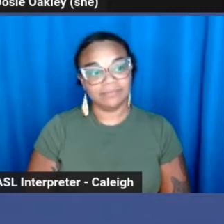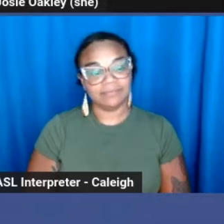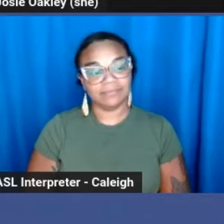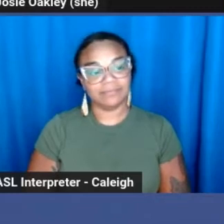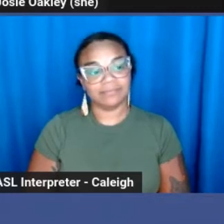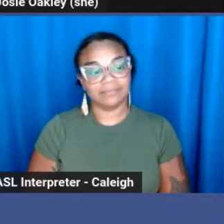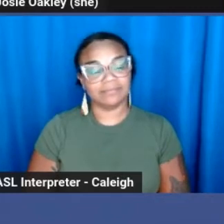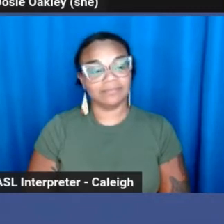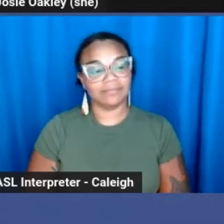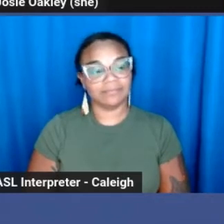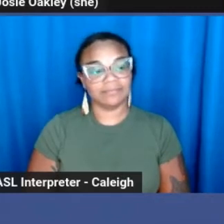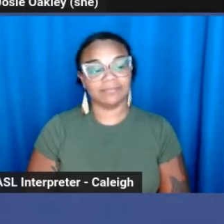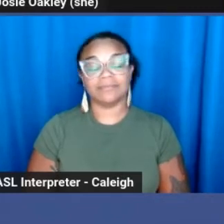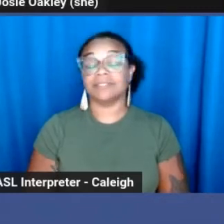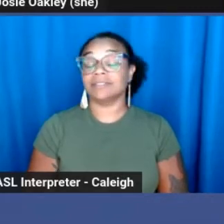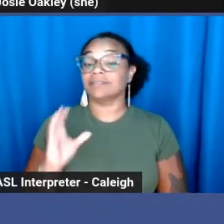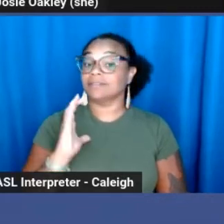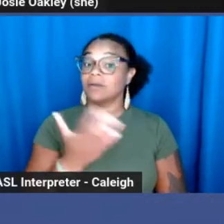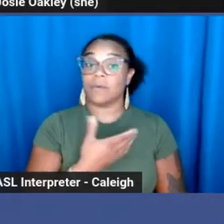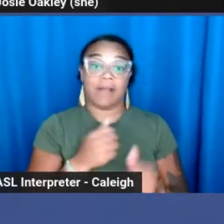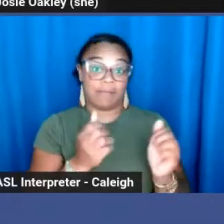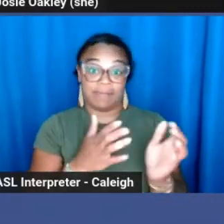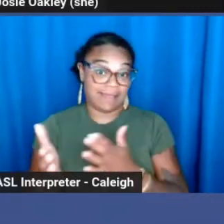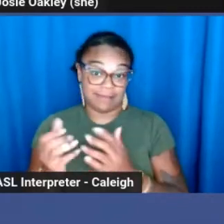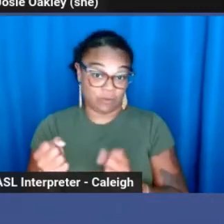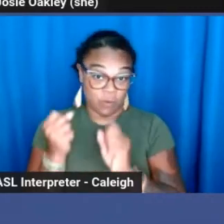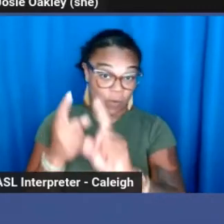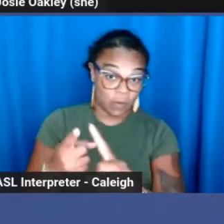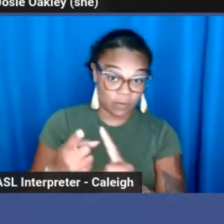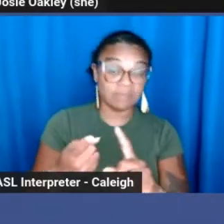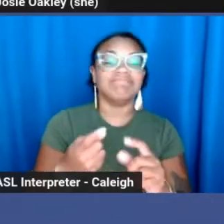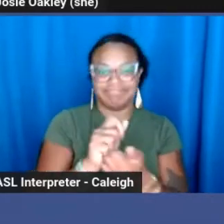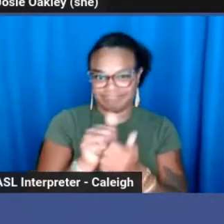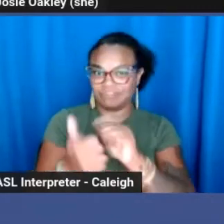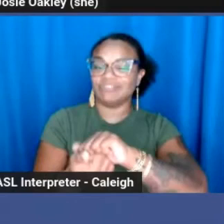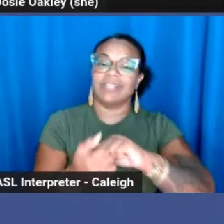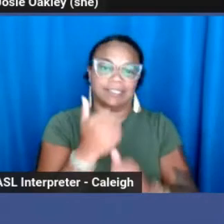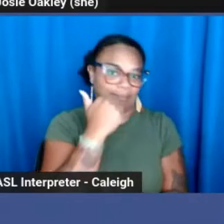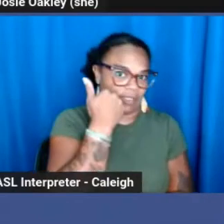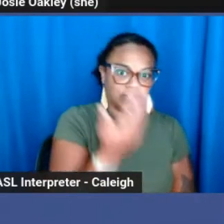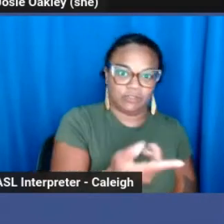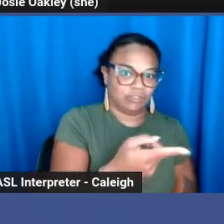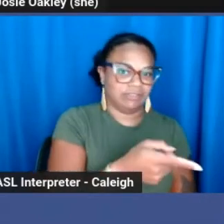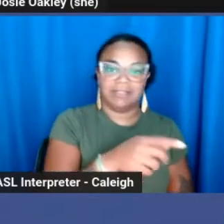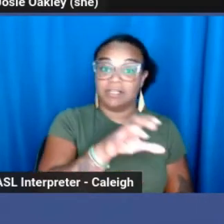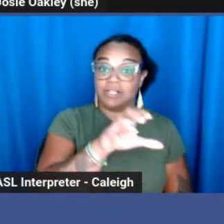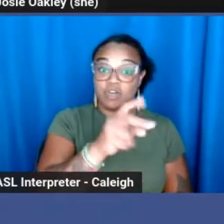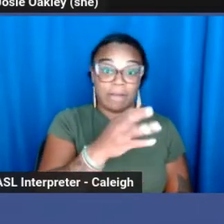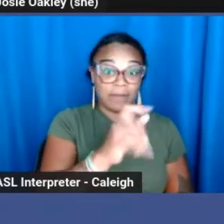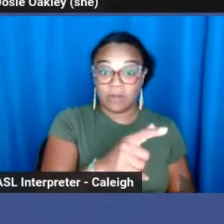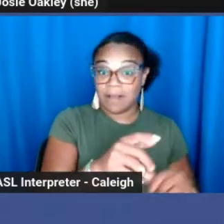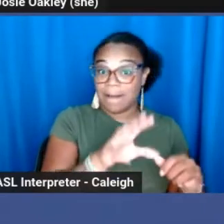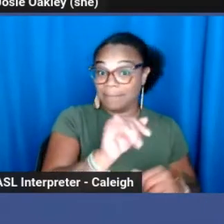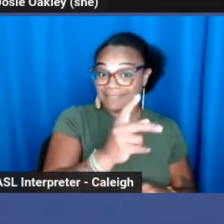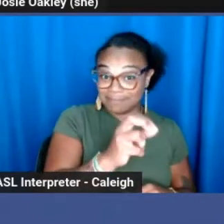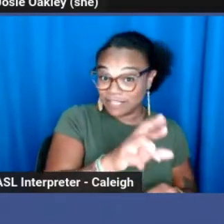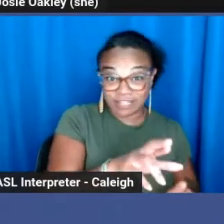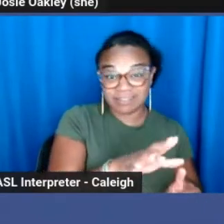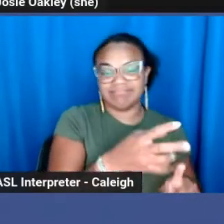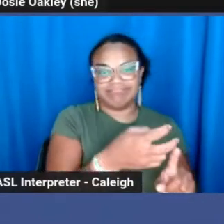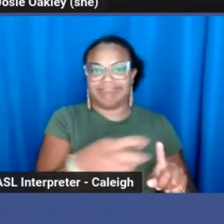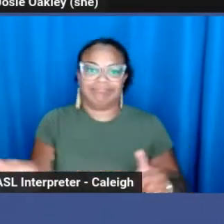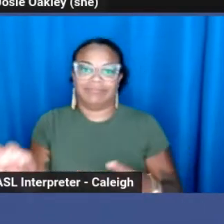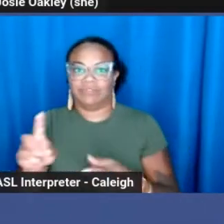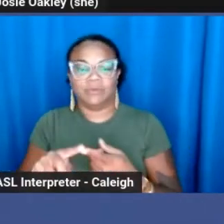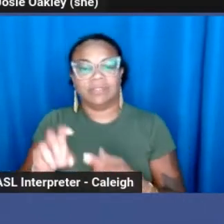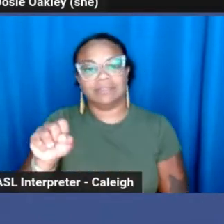So the goal of our initiative is to change prostitution from being a criminal misdemeanor to being a summary violation.